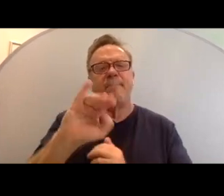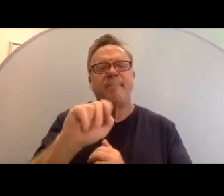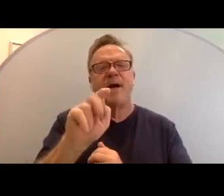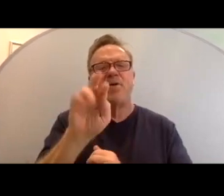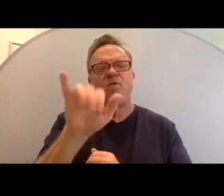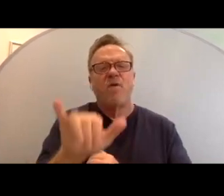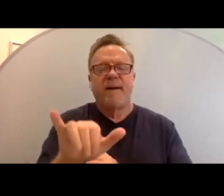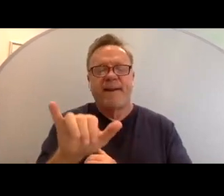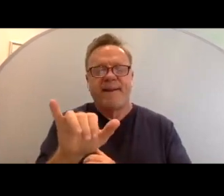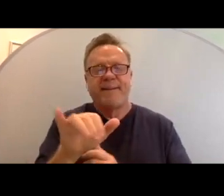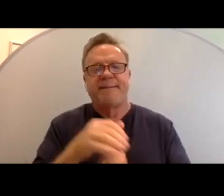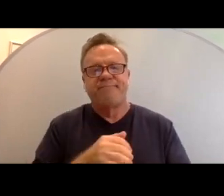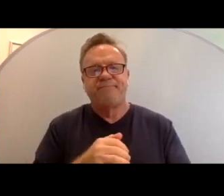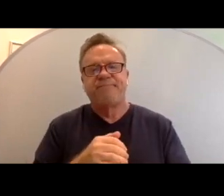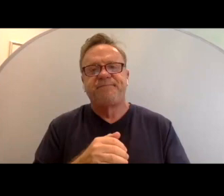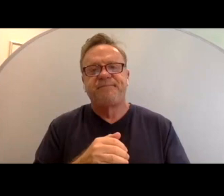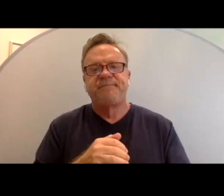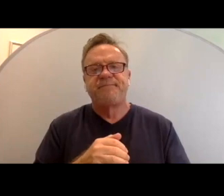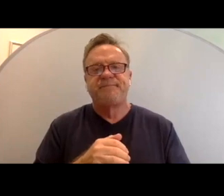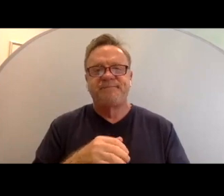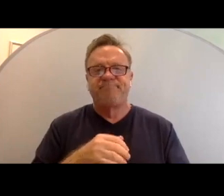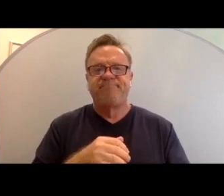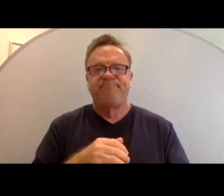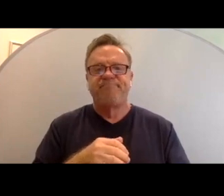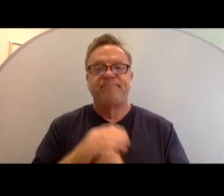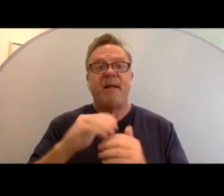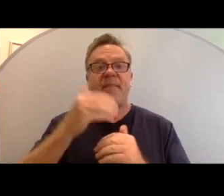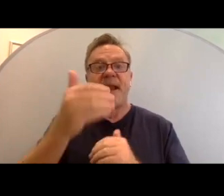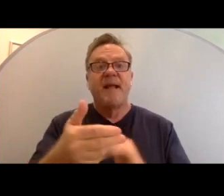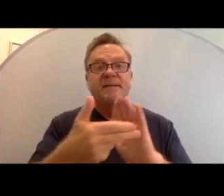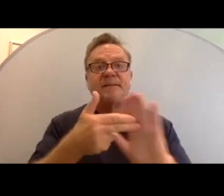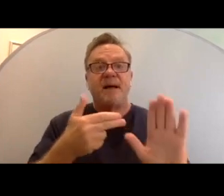can have my first slide, the next slide, please.